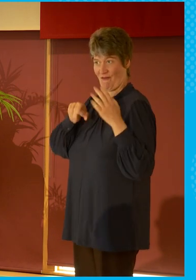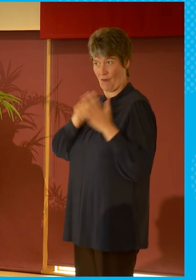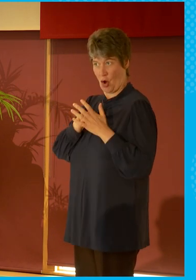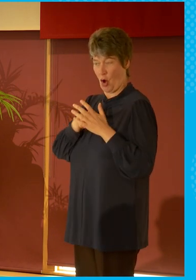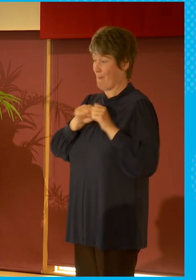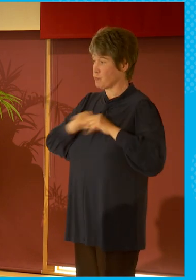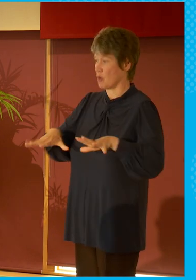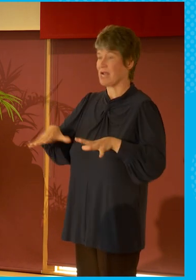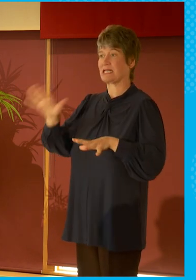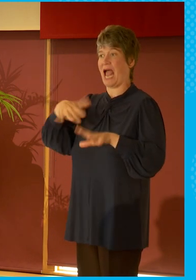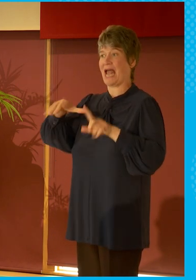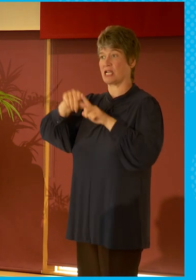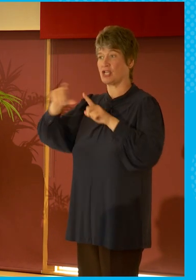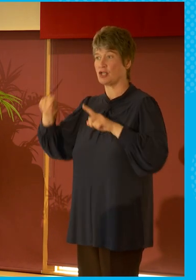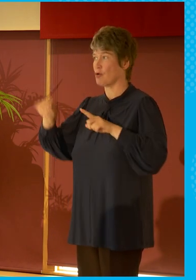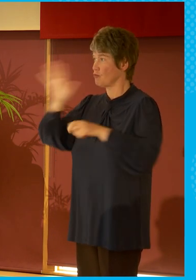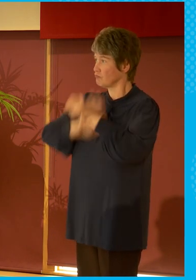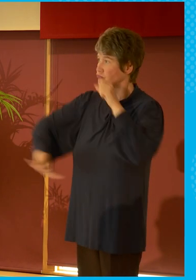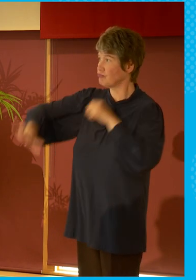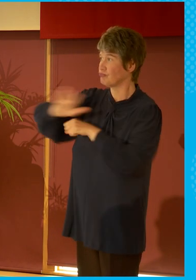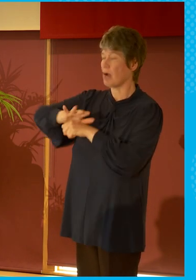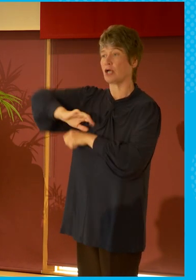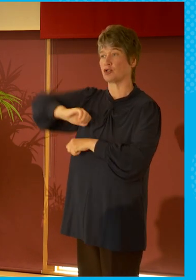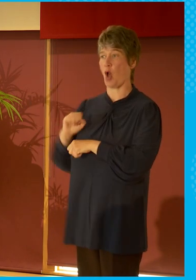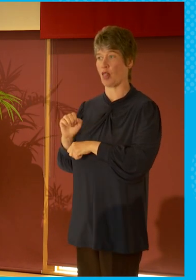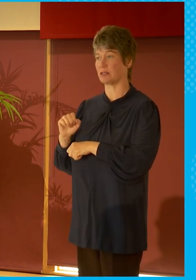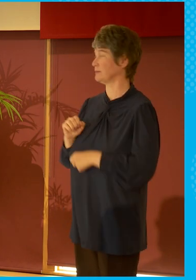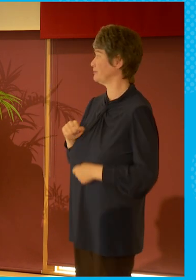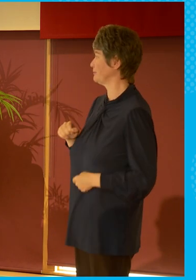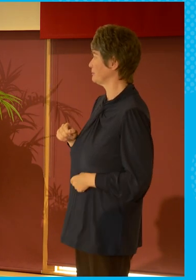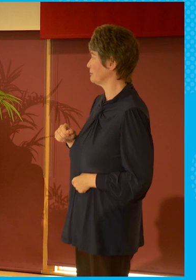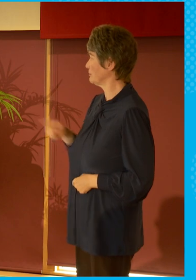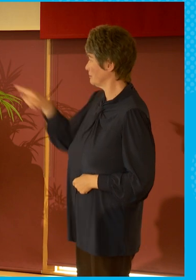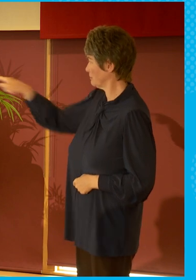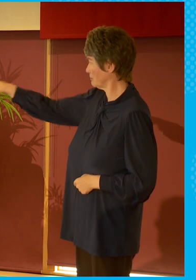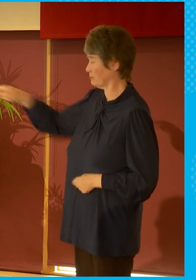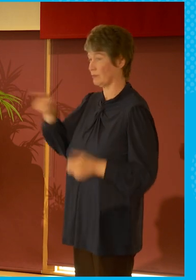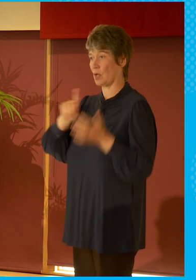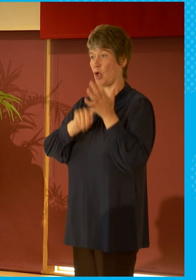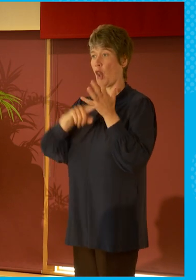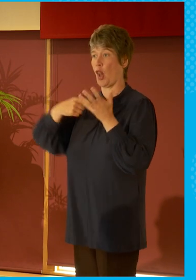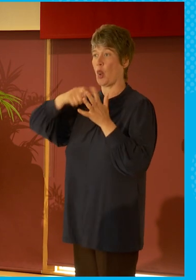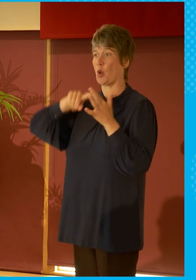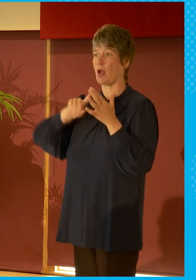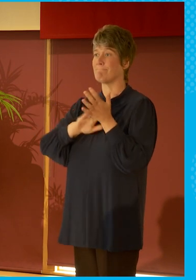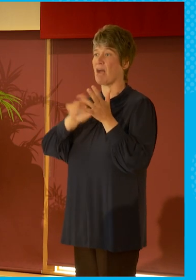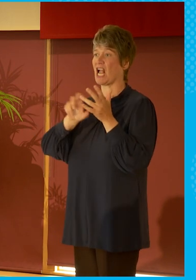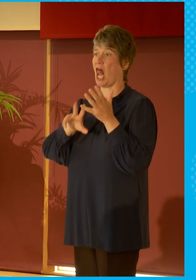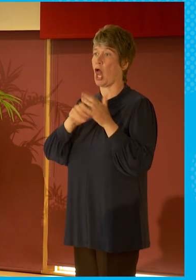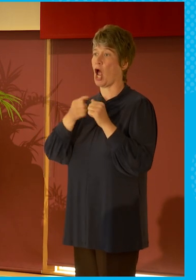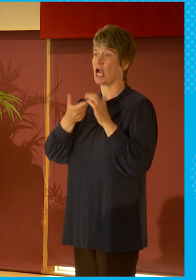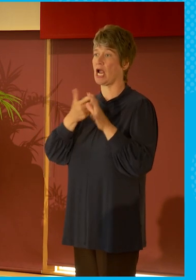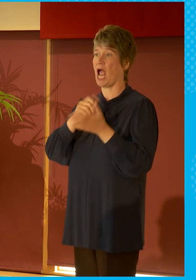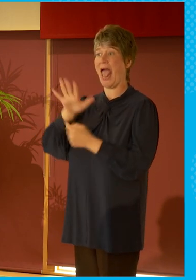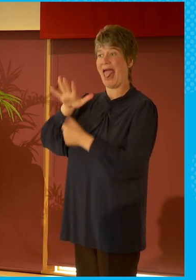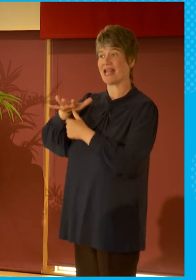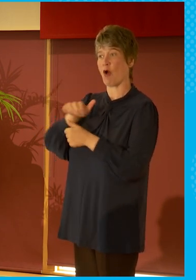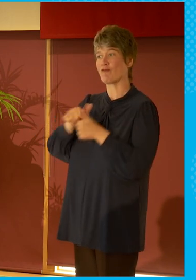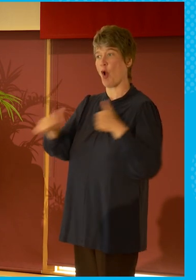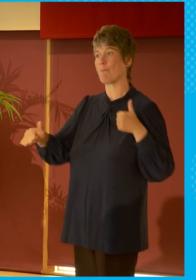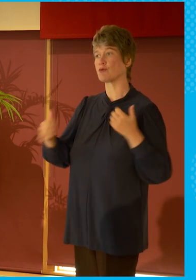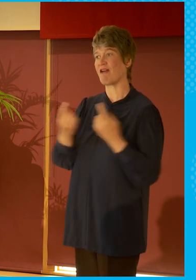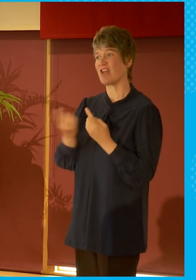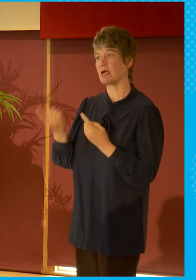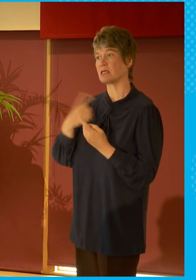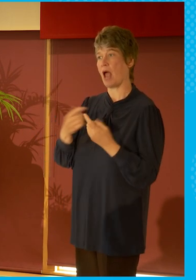local newsrooms in Scotland. We have Luke McCulloch to my left who's the head of corporate affairs and public policy for the